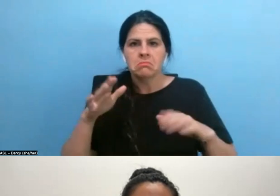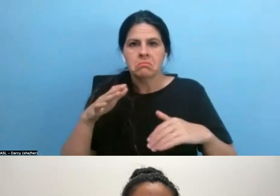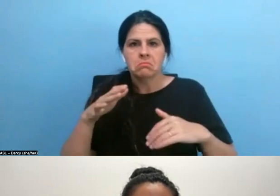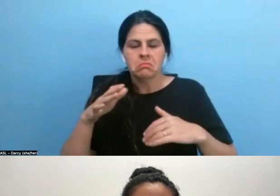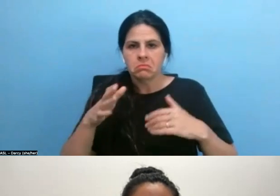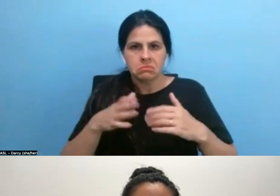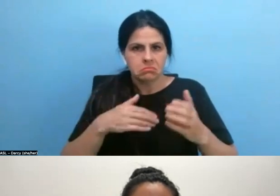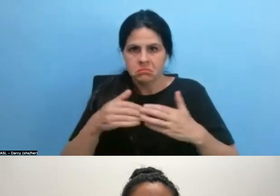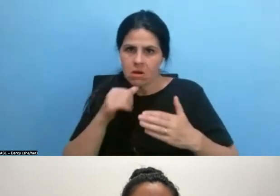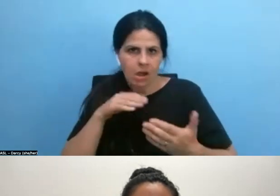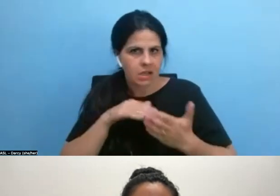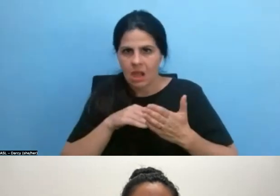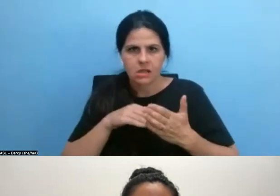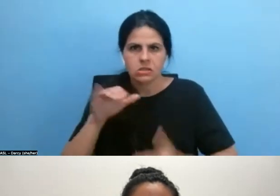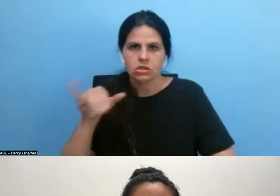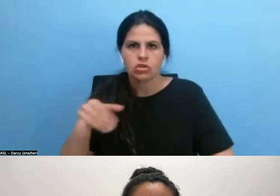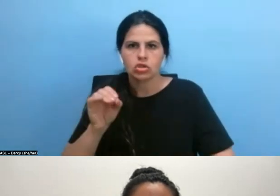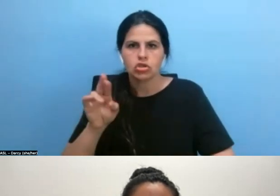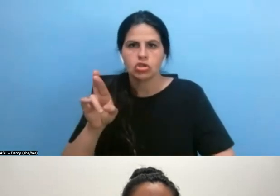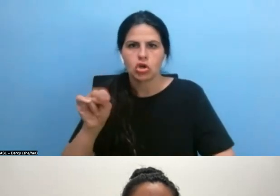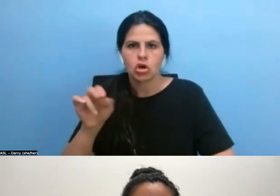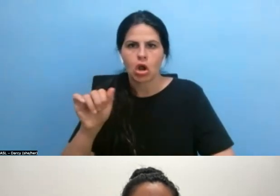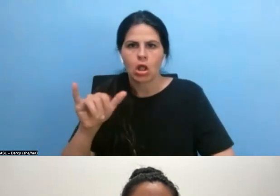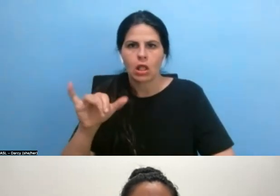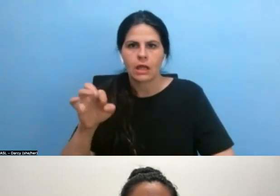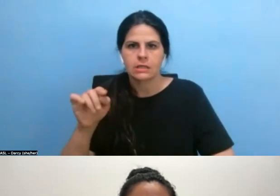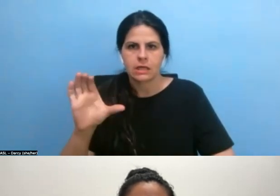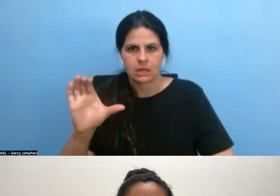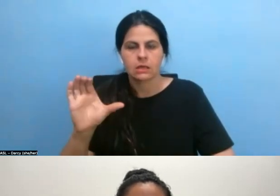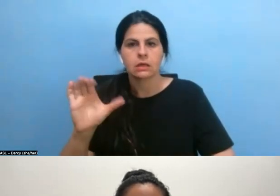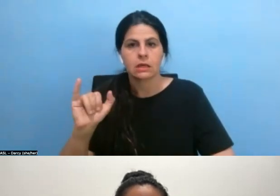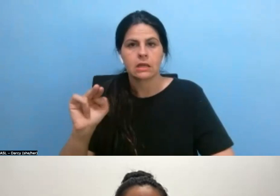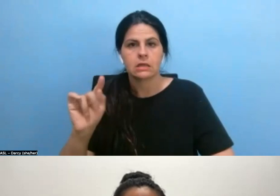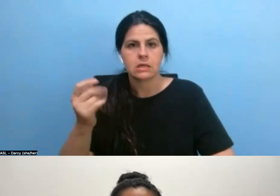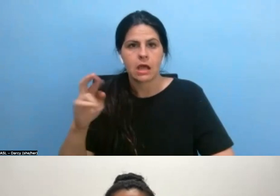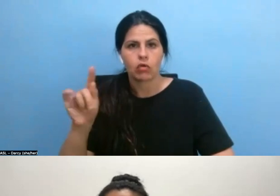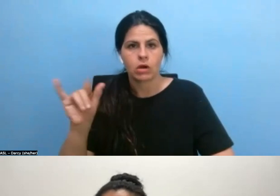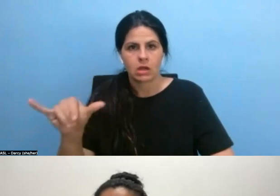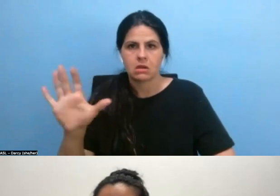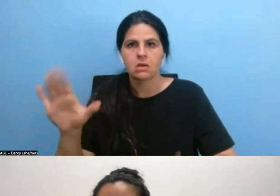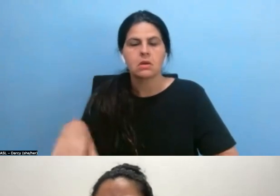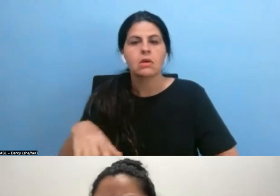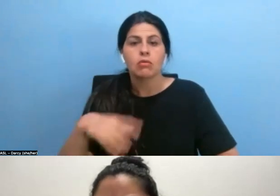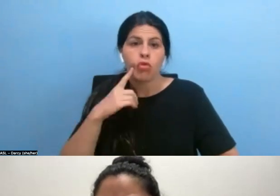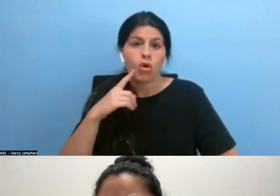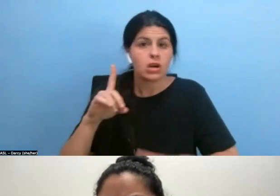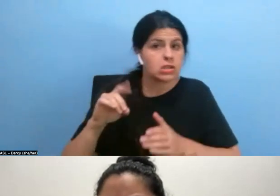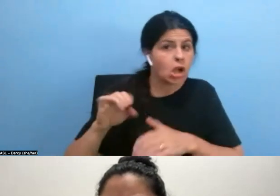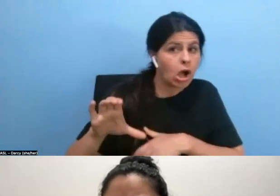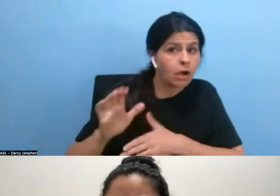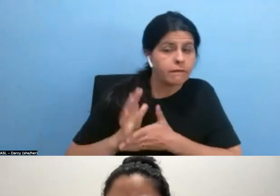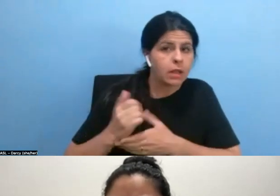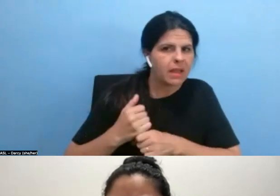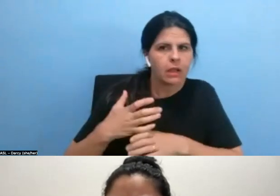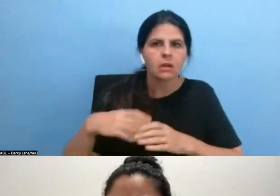violating journalistic integrity and certainly by the documentary community, we've gotten far more nuanced on that. I would say if you are paying